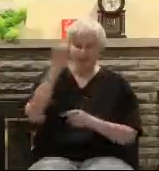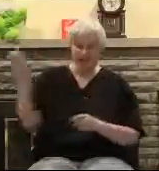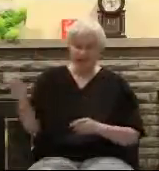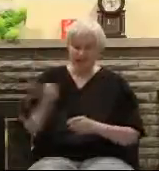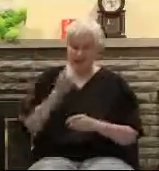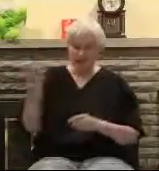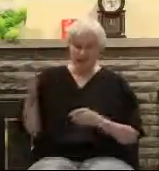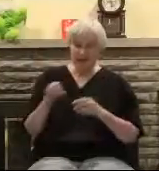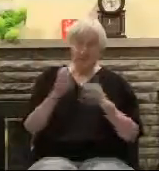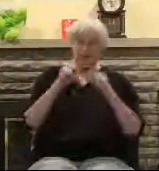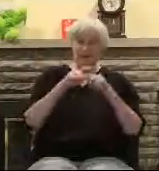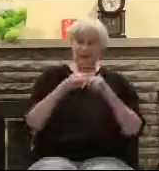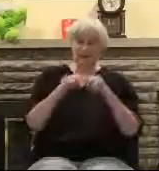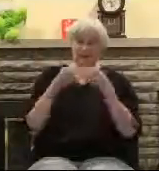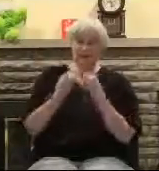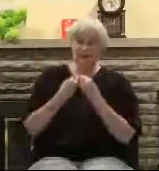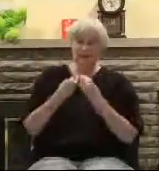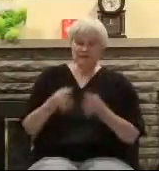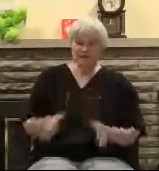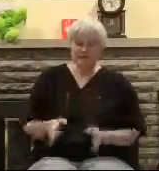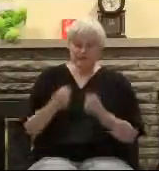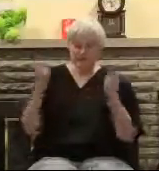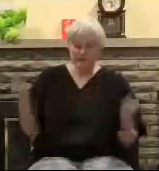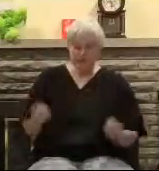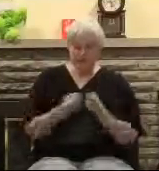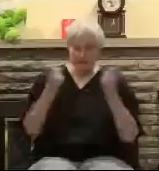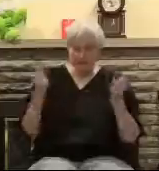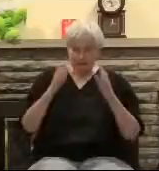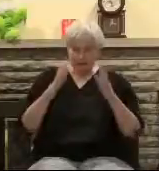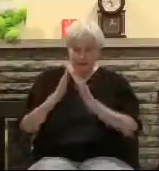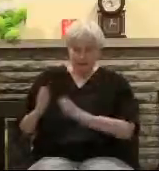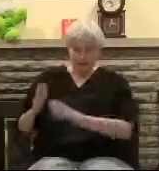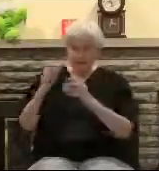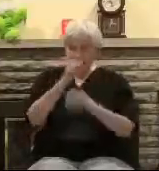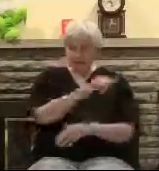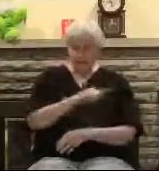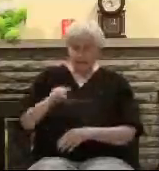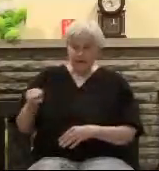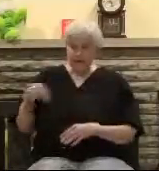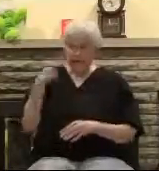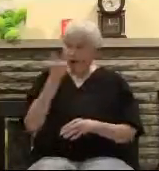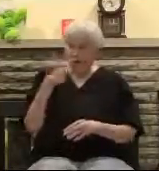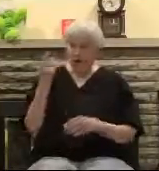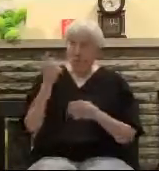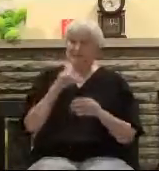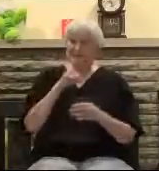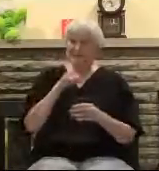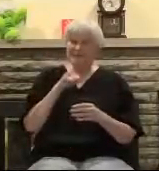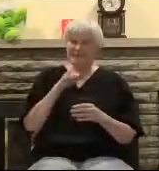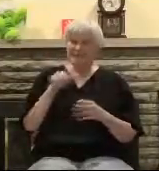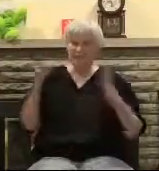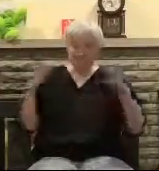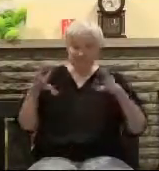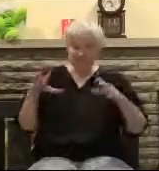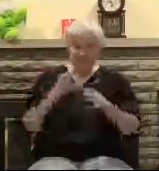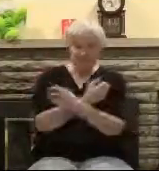bring the lost sinner under the preaching of the gospel of Jesus Christ, and God's word will not return void. So we know that